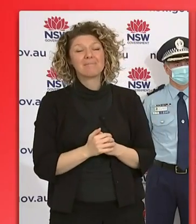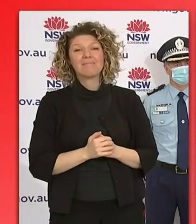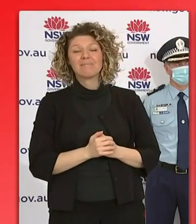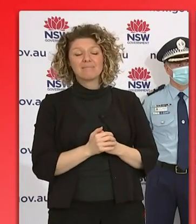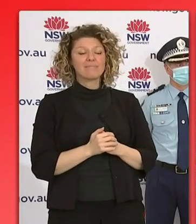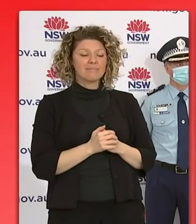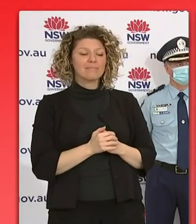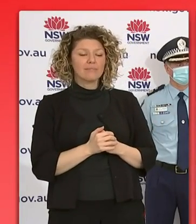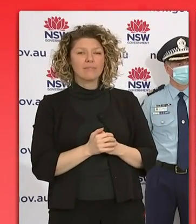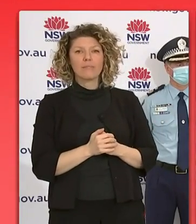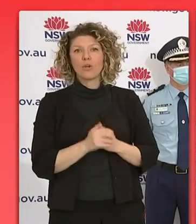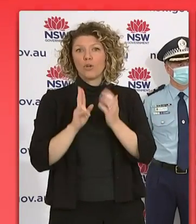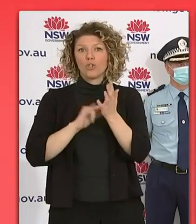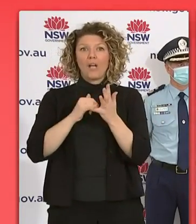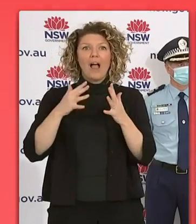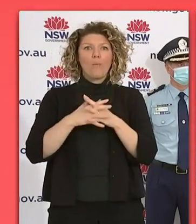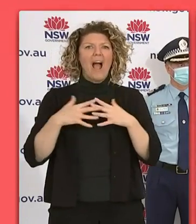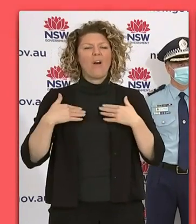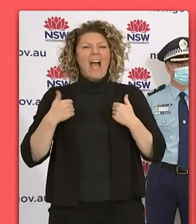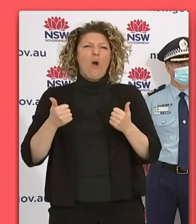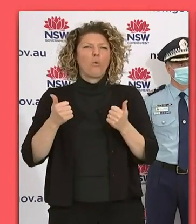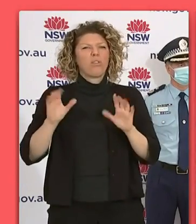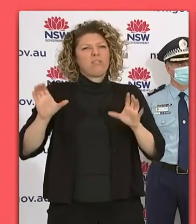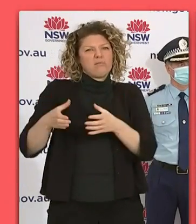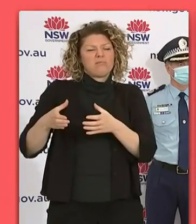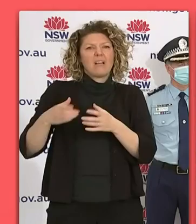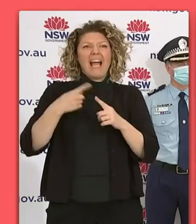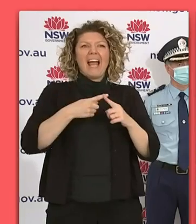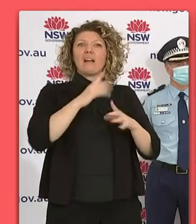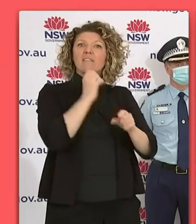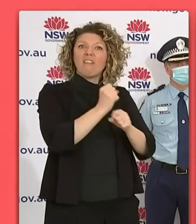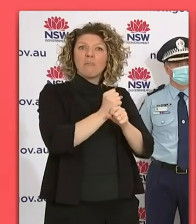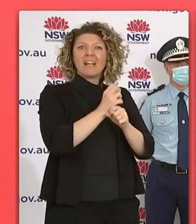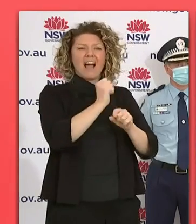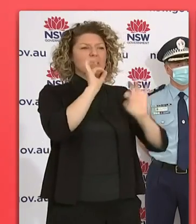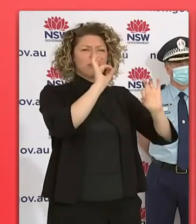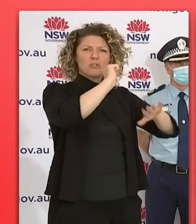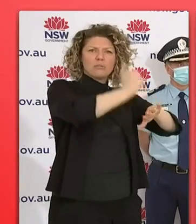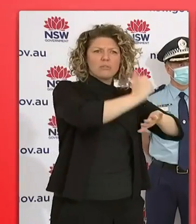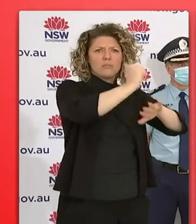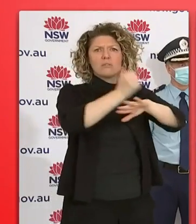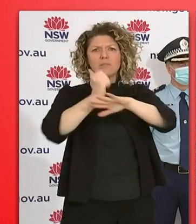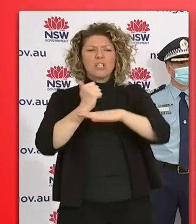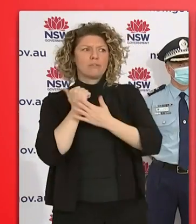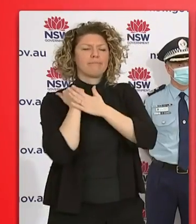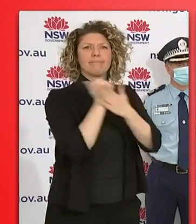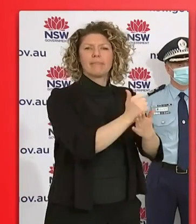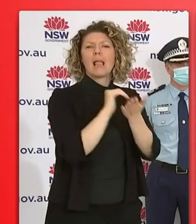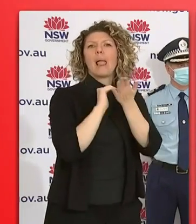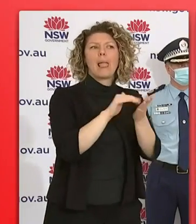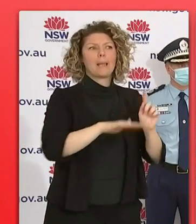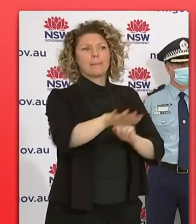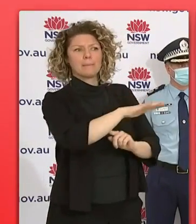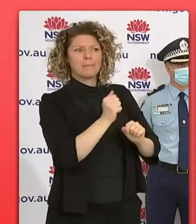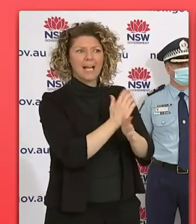um, uh, from New South Wales health and partners, including the federal government, um, to support the response in Western New